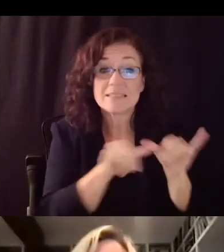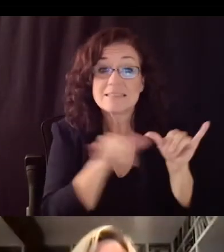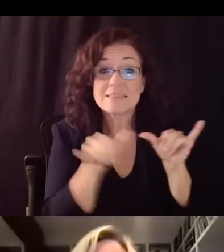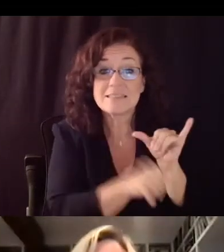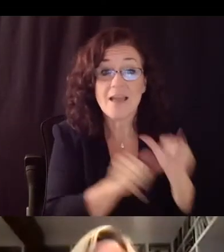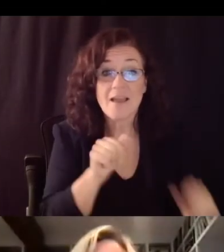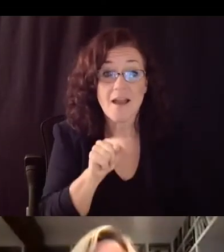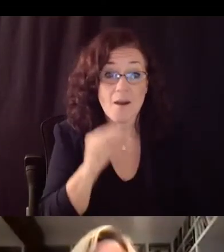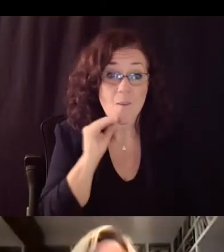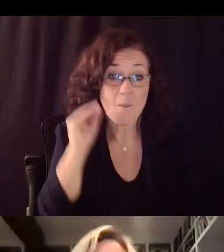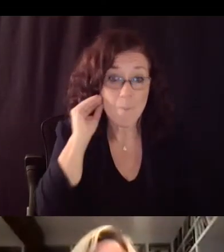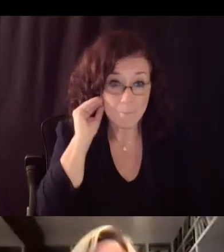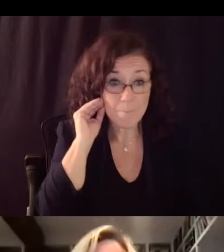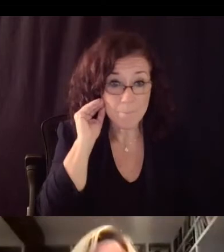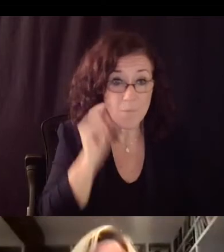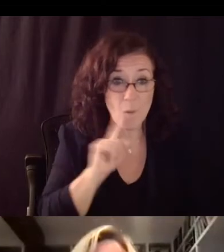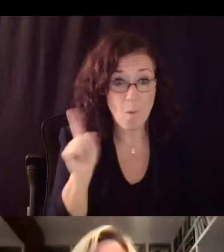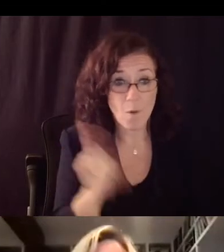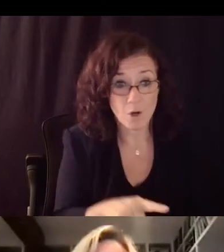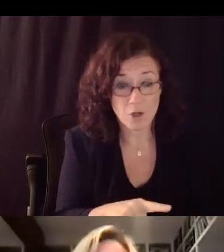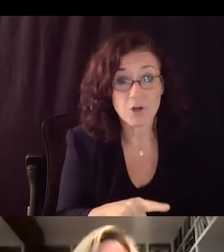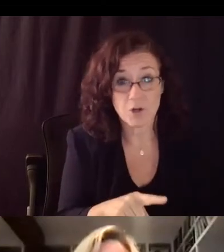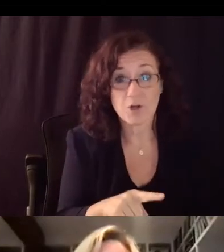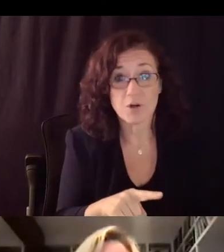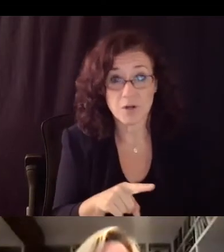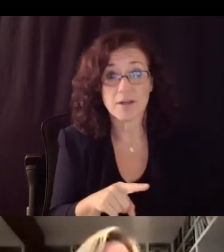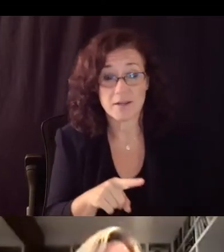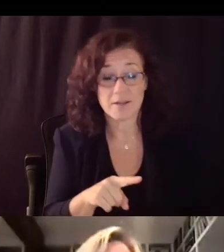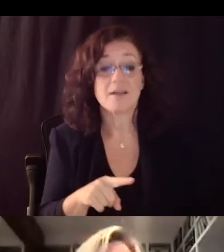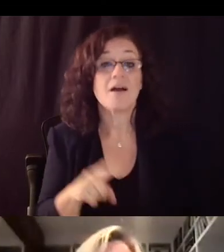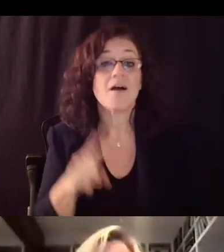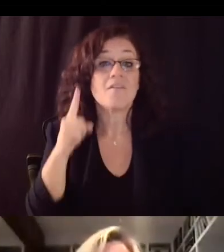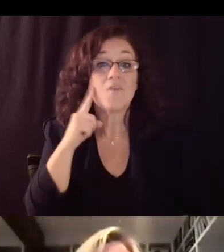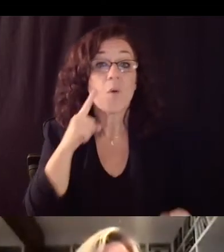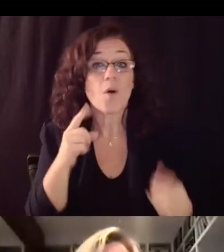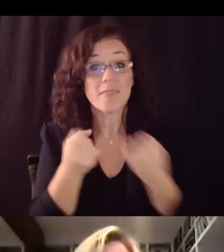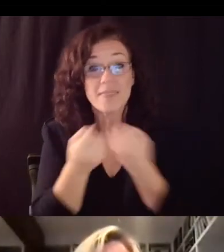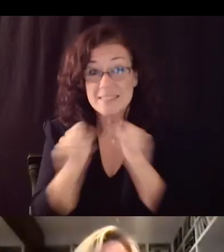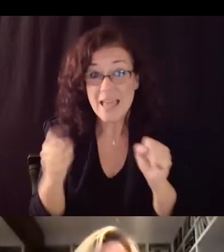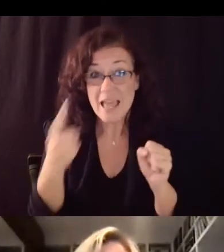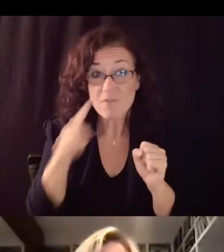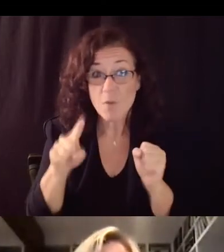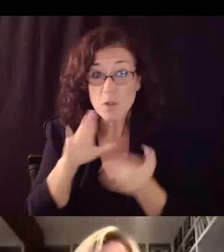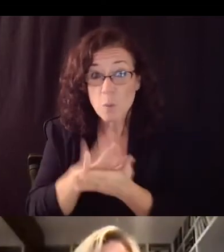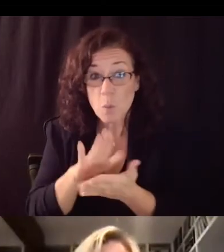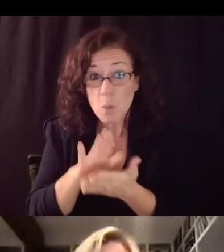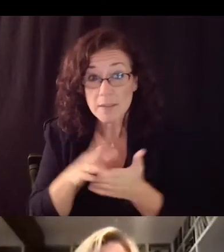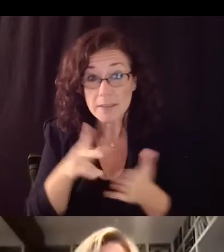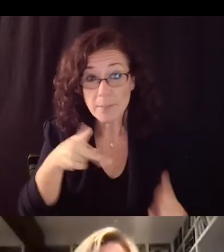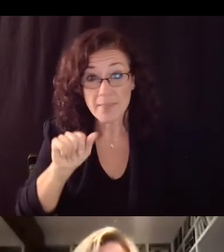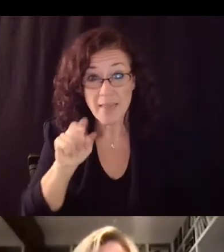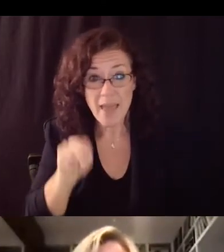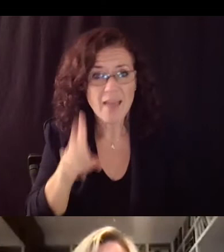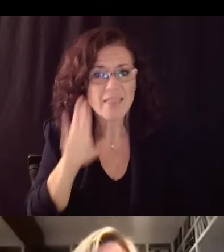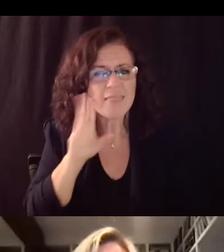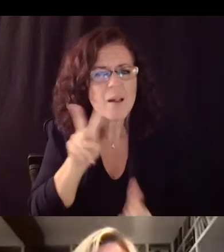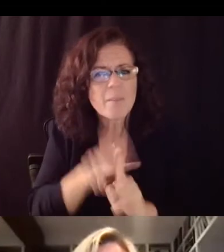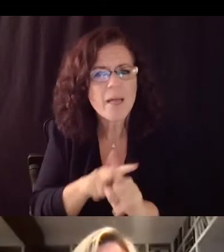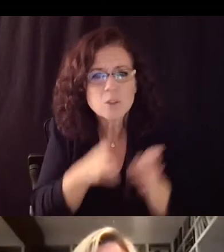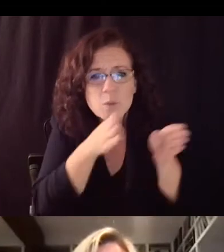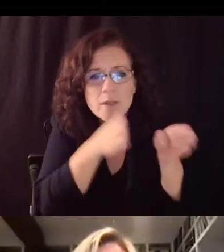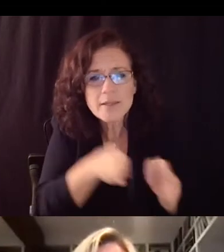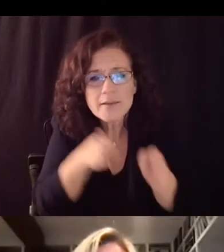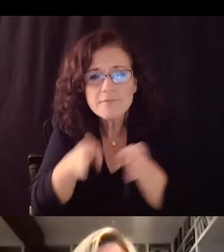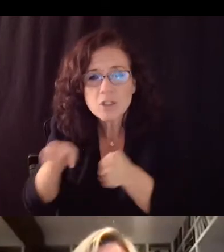for all pro plan it is by individual county so our individual county as we get our